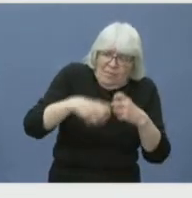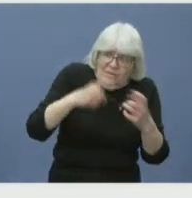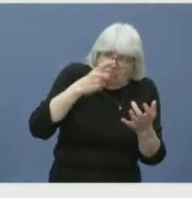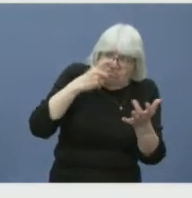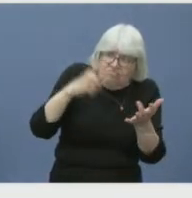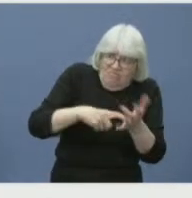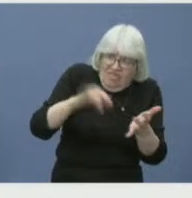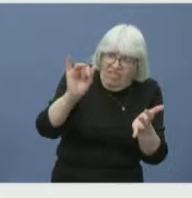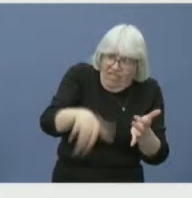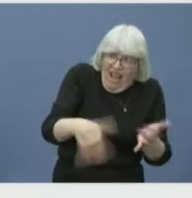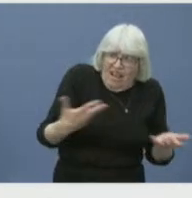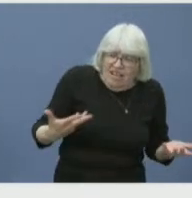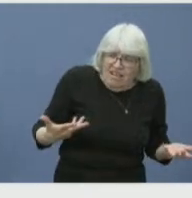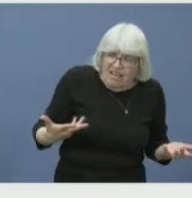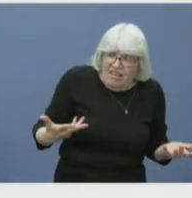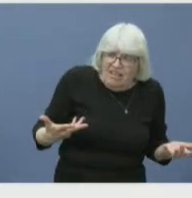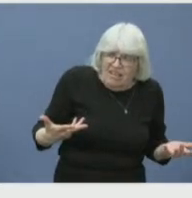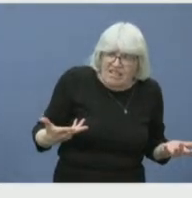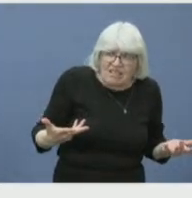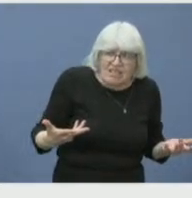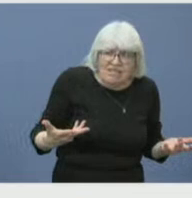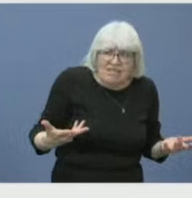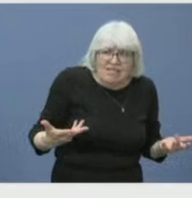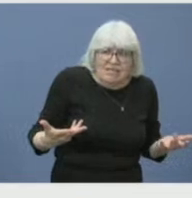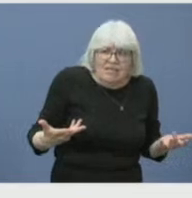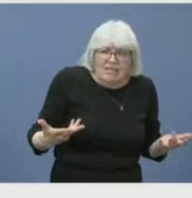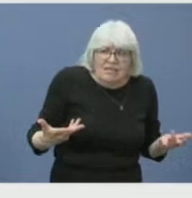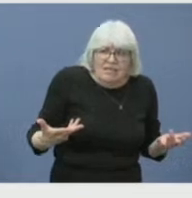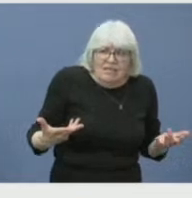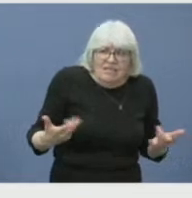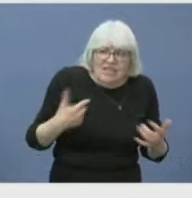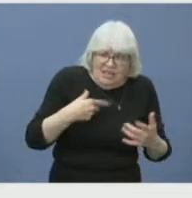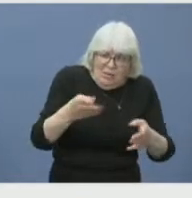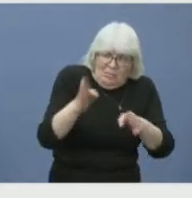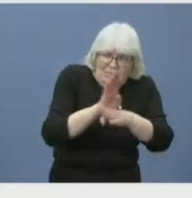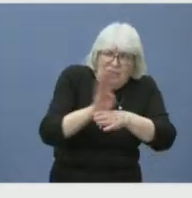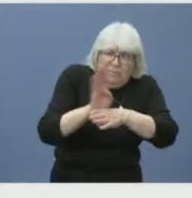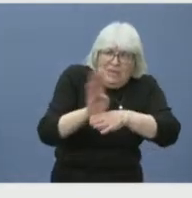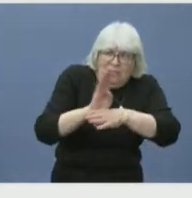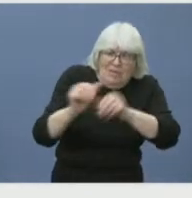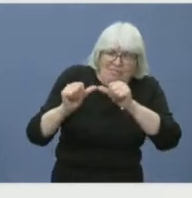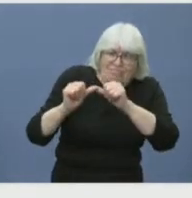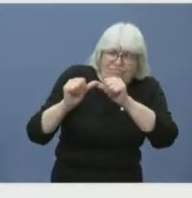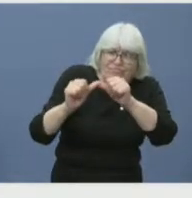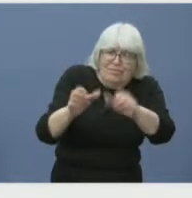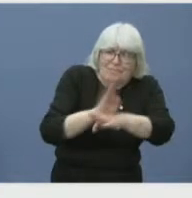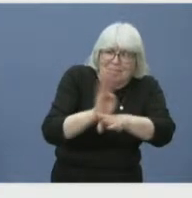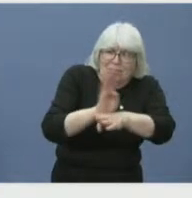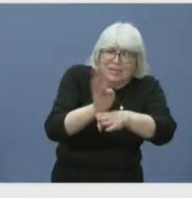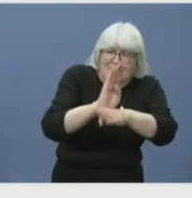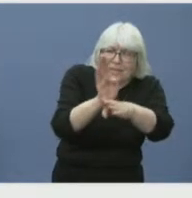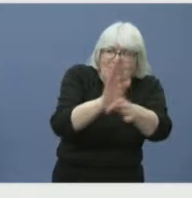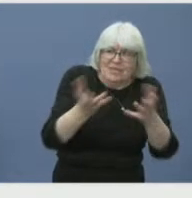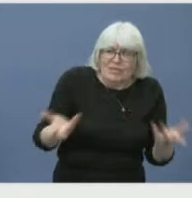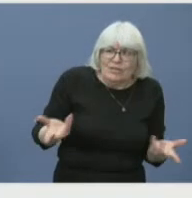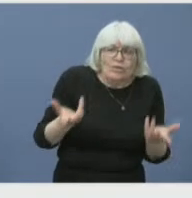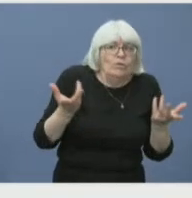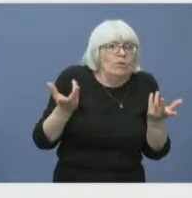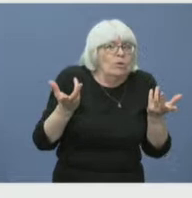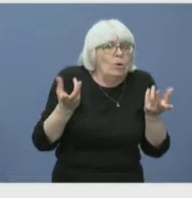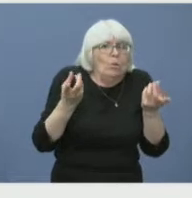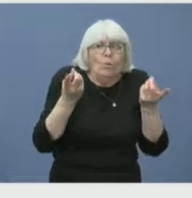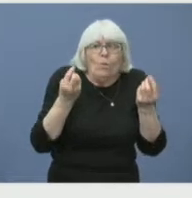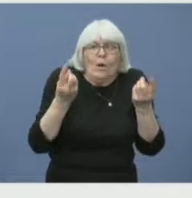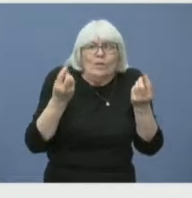Are calls just unavailable if they're busy? And if so, what's being done to improve that